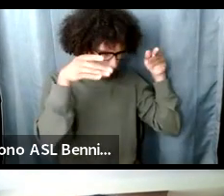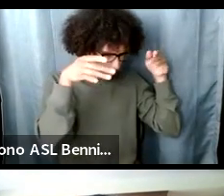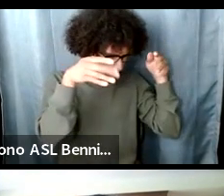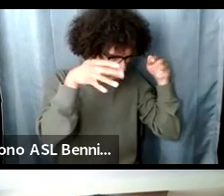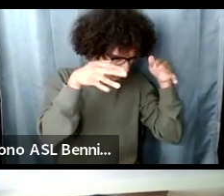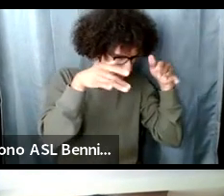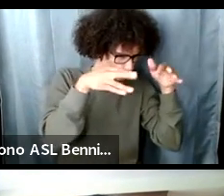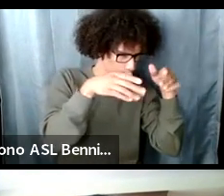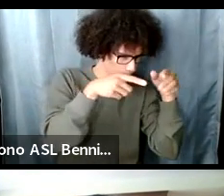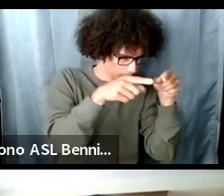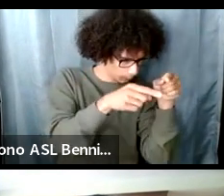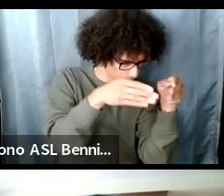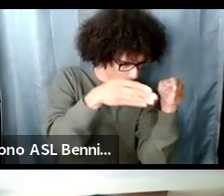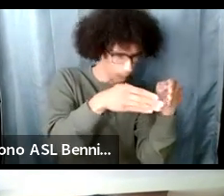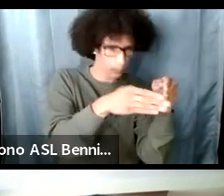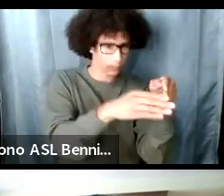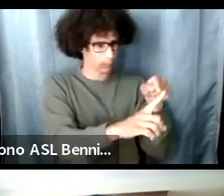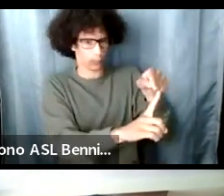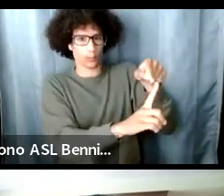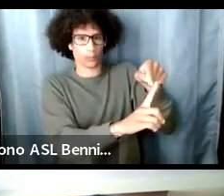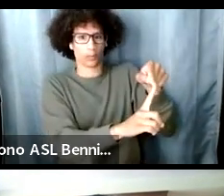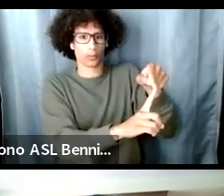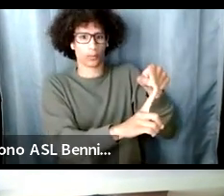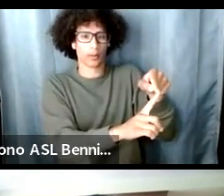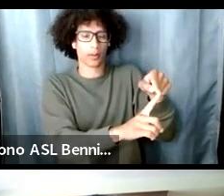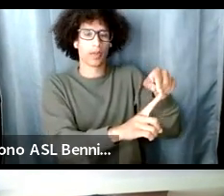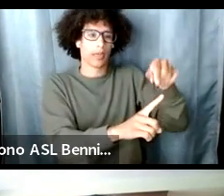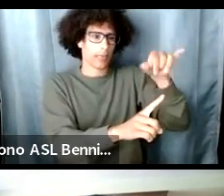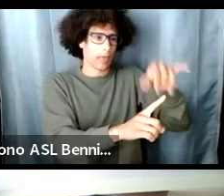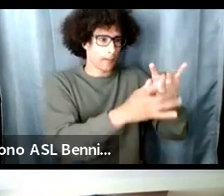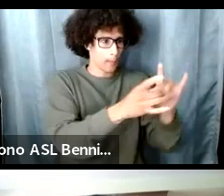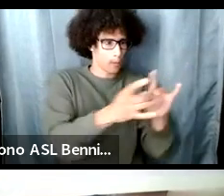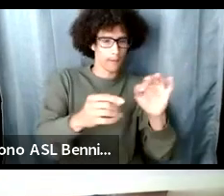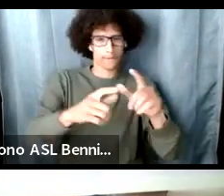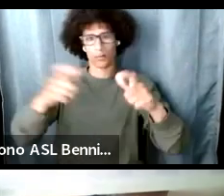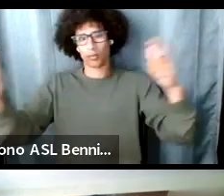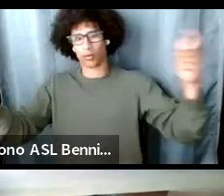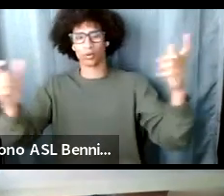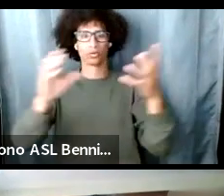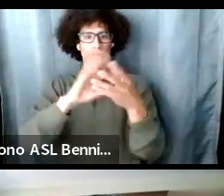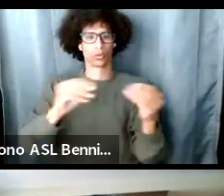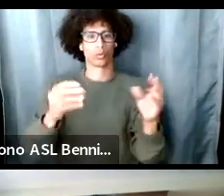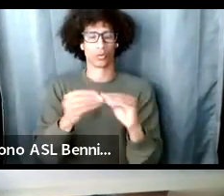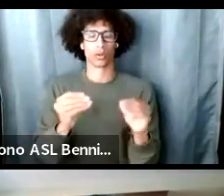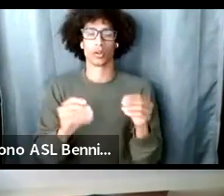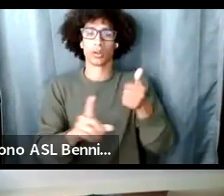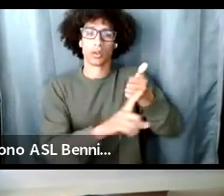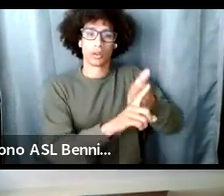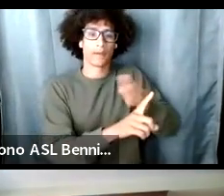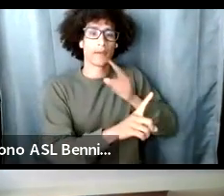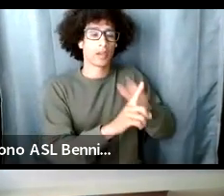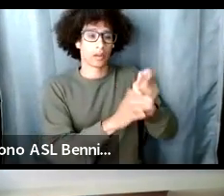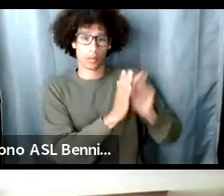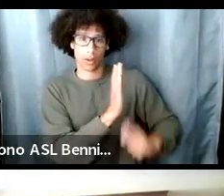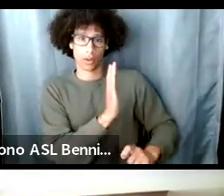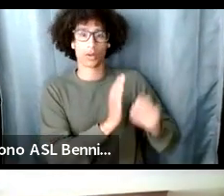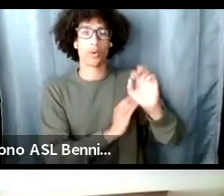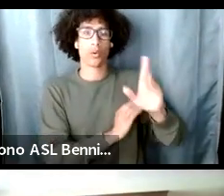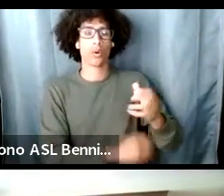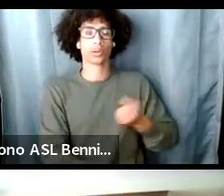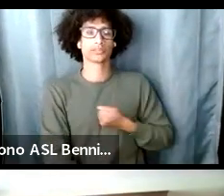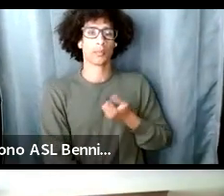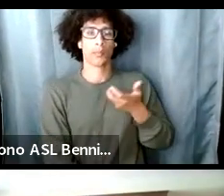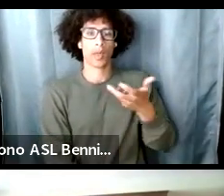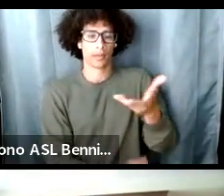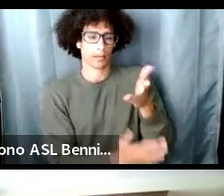in a larger story it is written or it is expressed through the person from